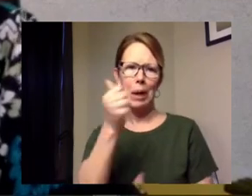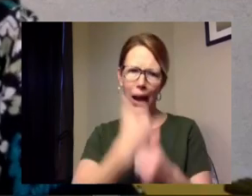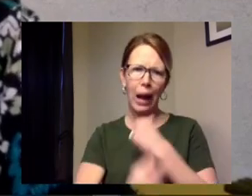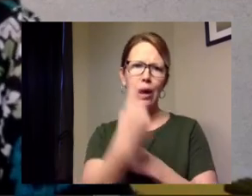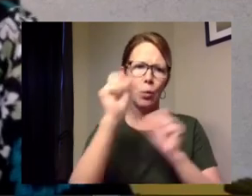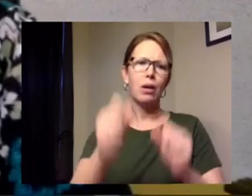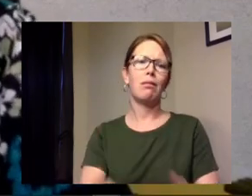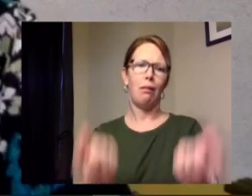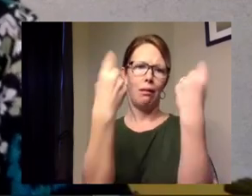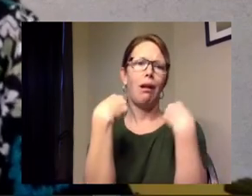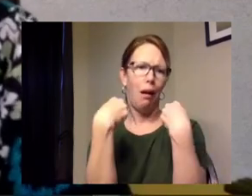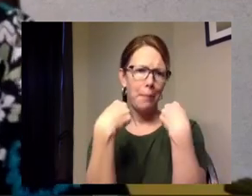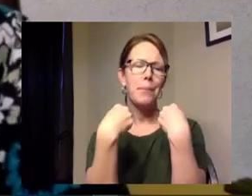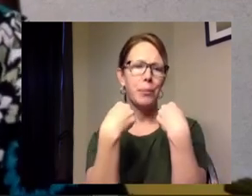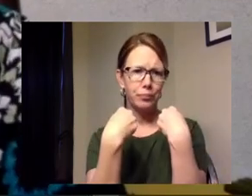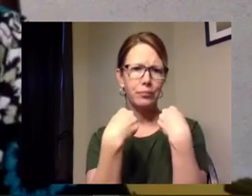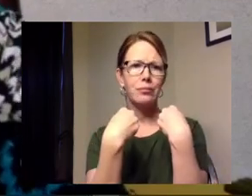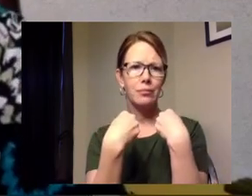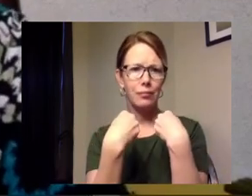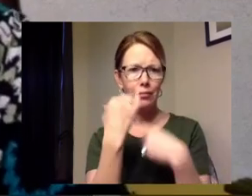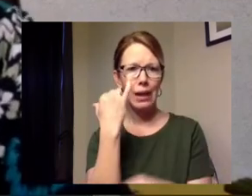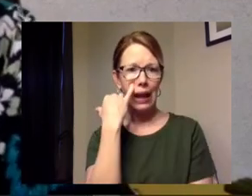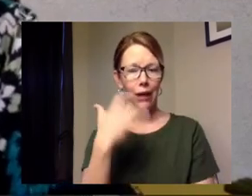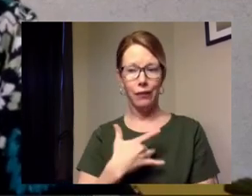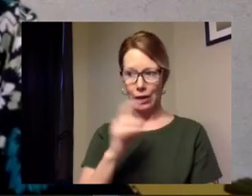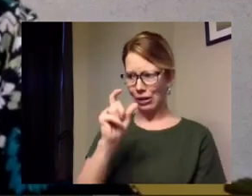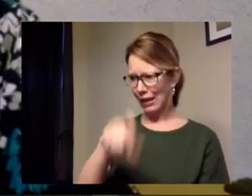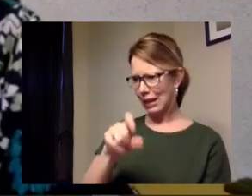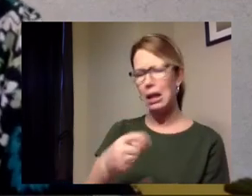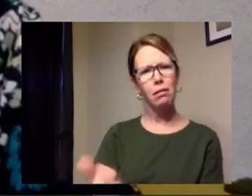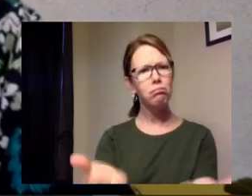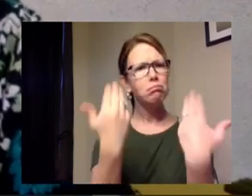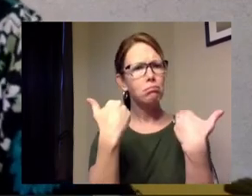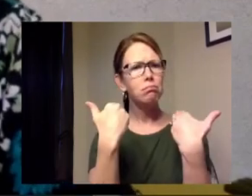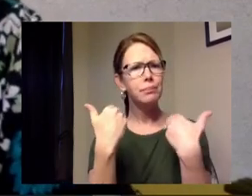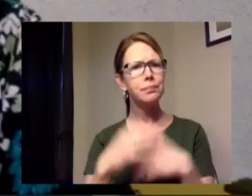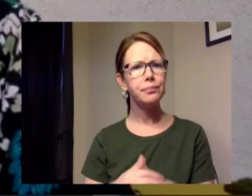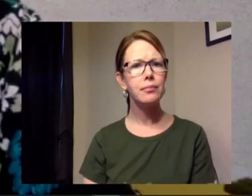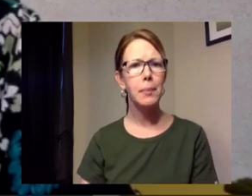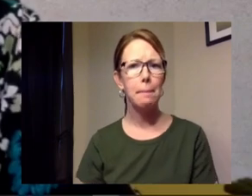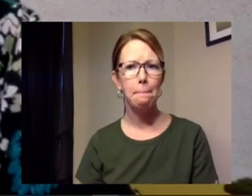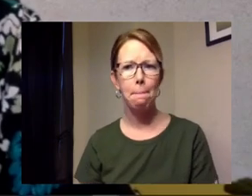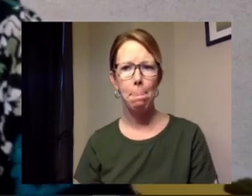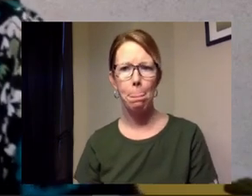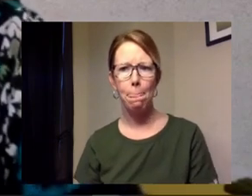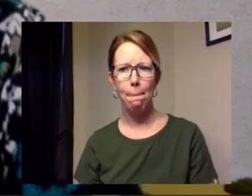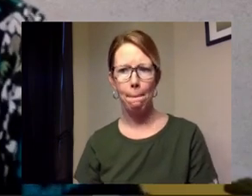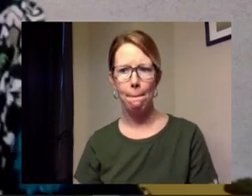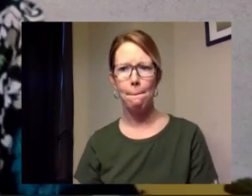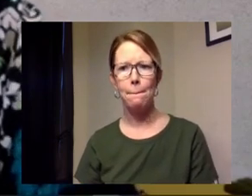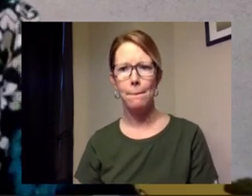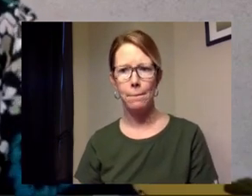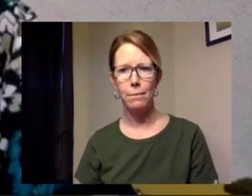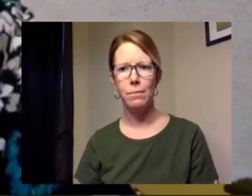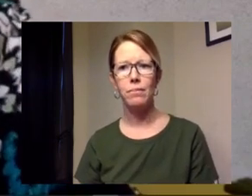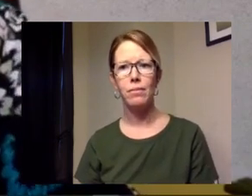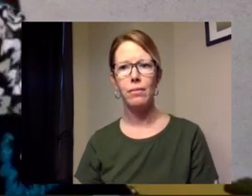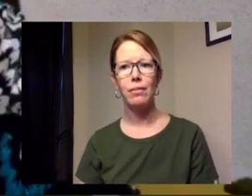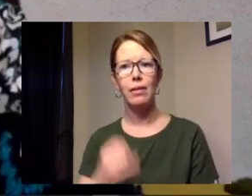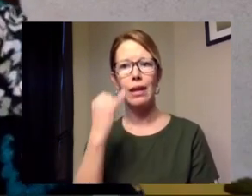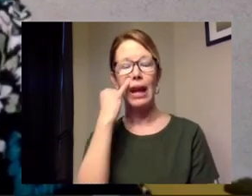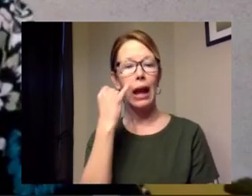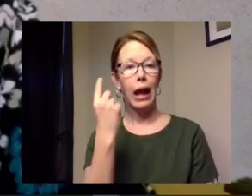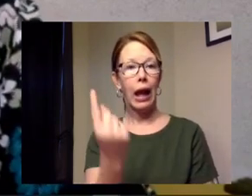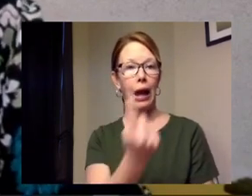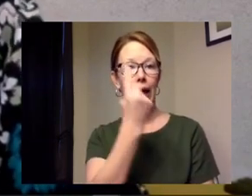to use the food pantry if they have a need um uh if if someone does show up